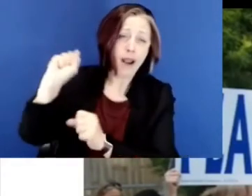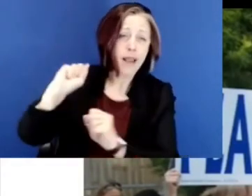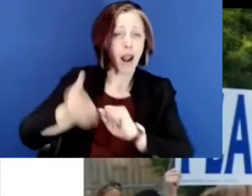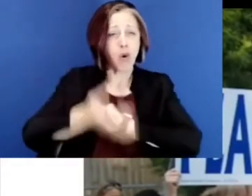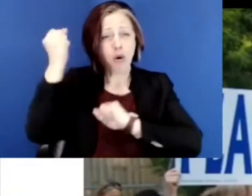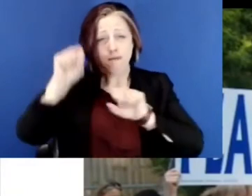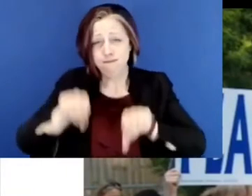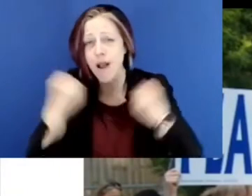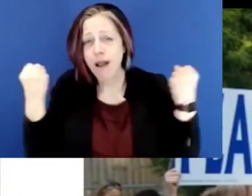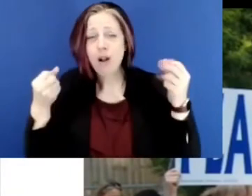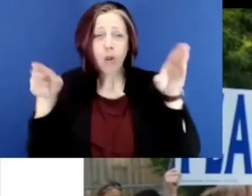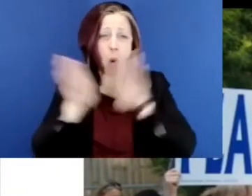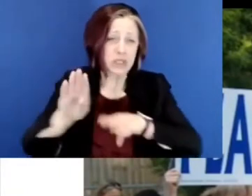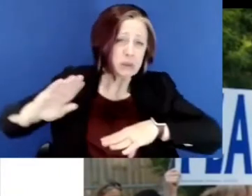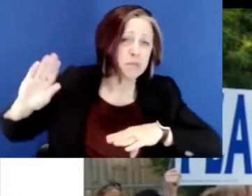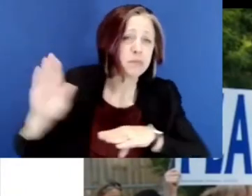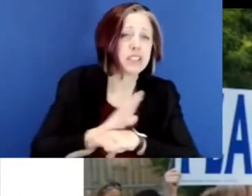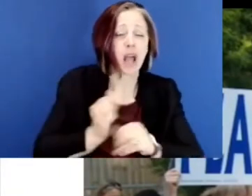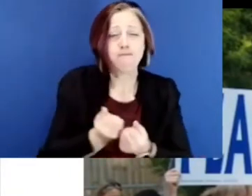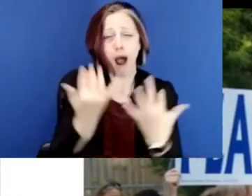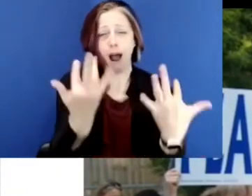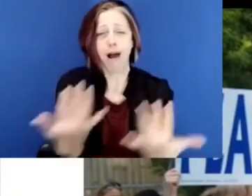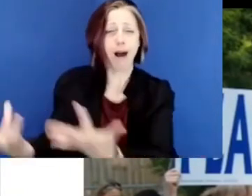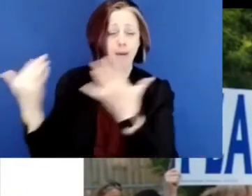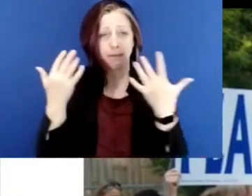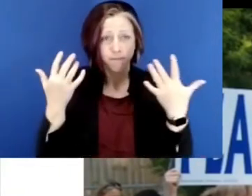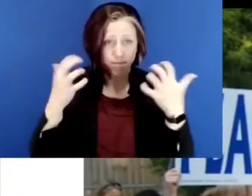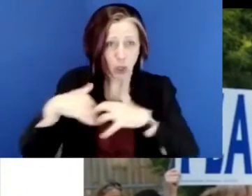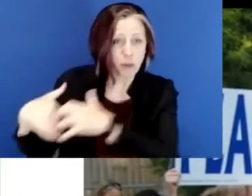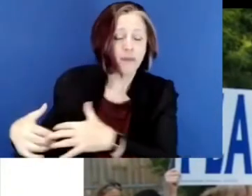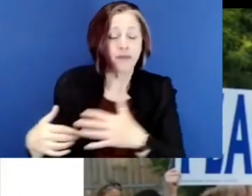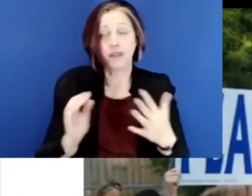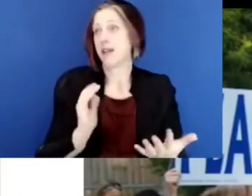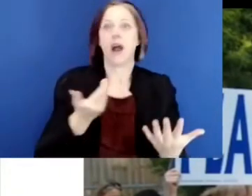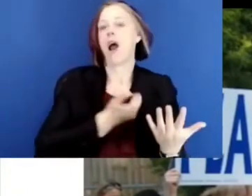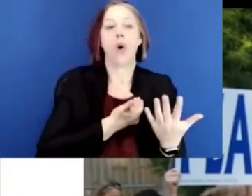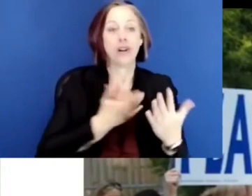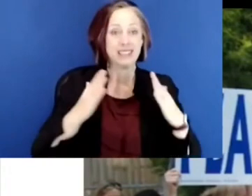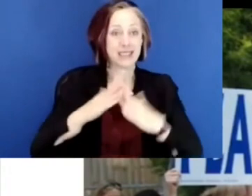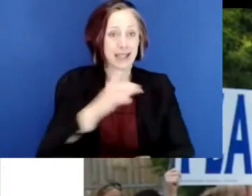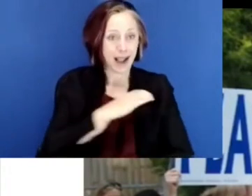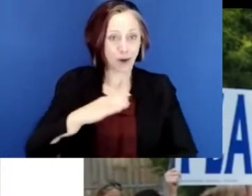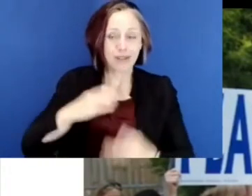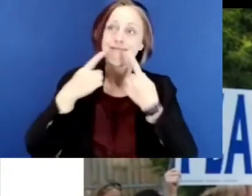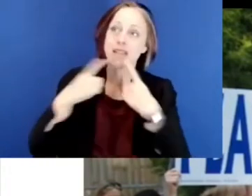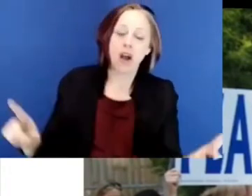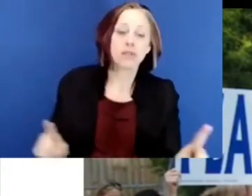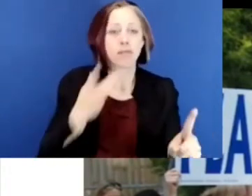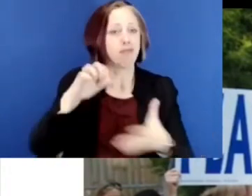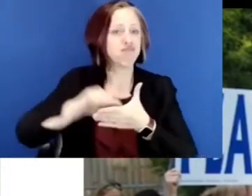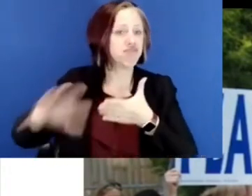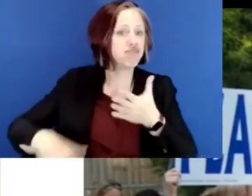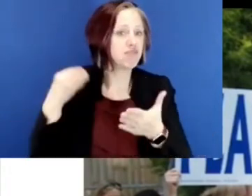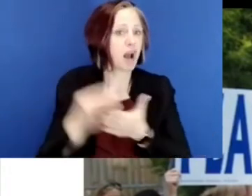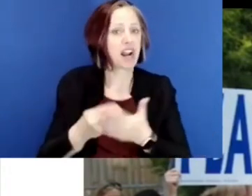same high levels of violence. Um, the pandemic, then the murder of George Floyd and all of the, the